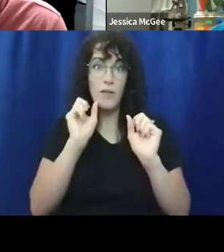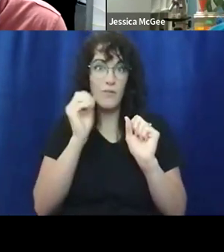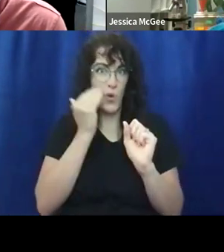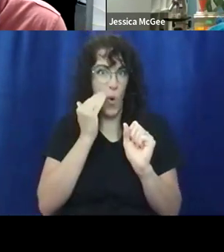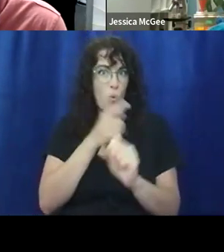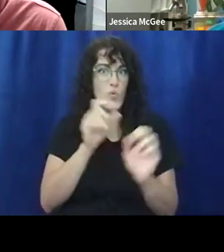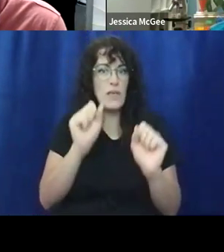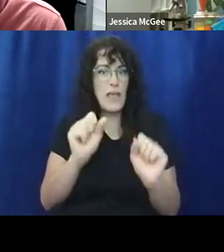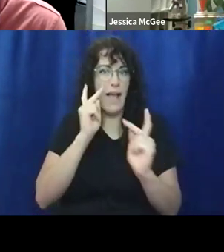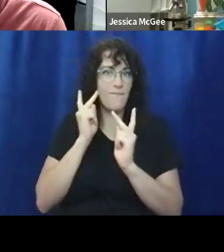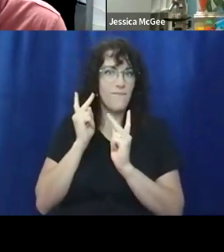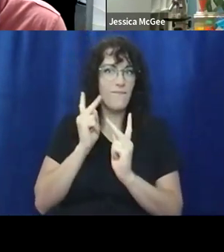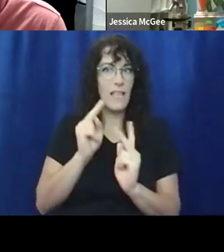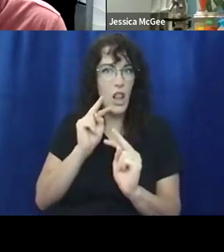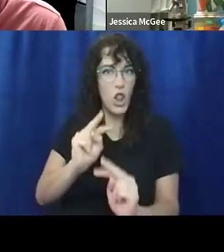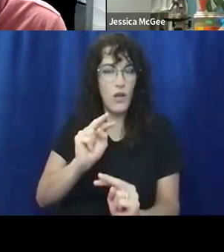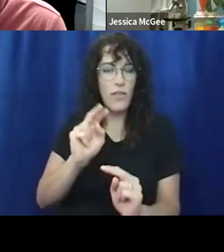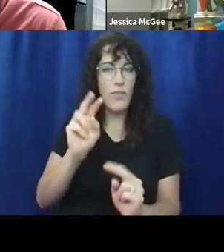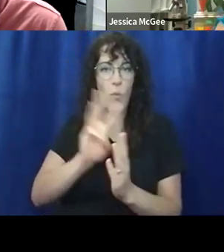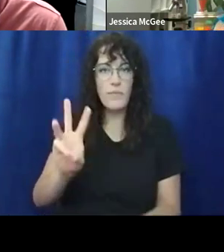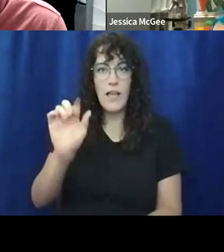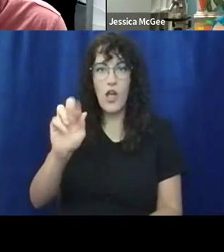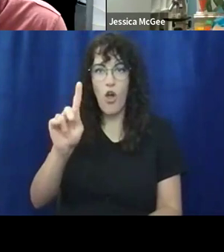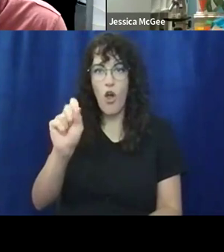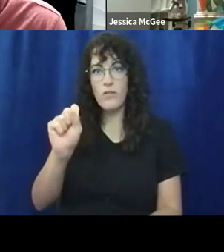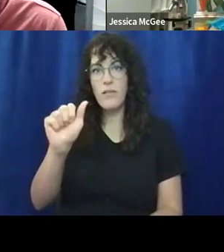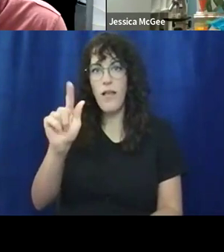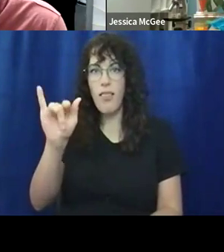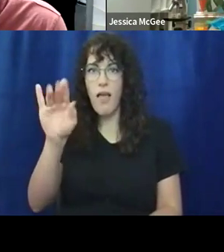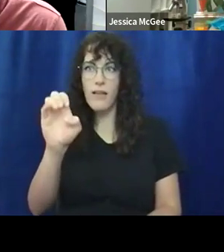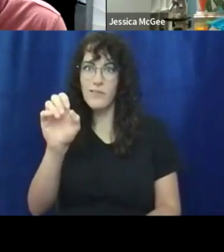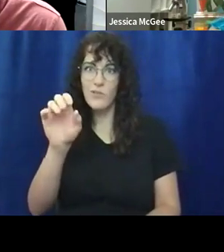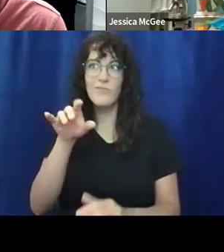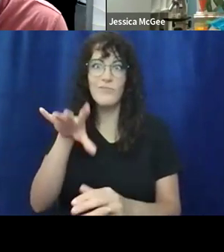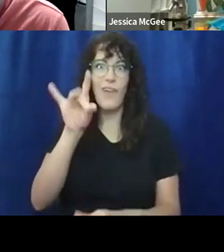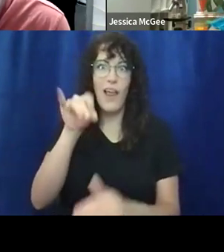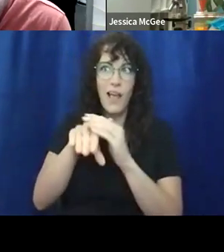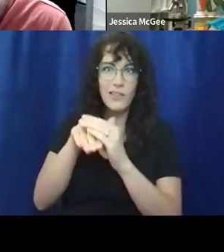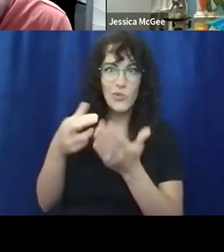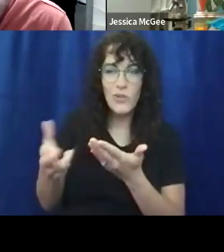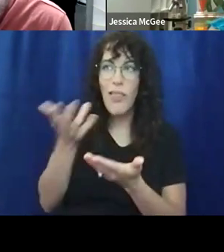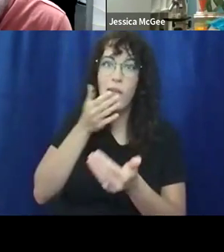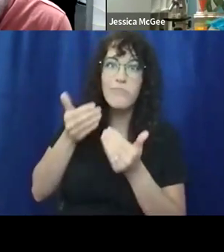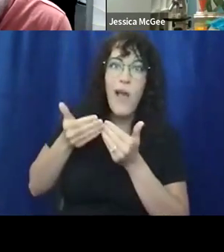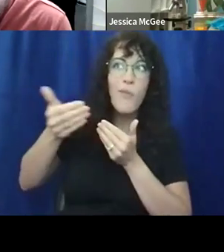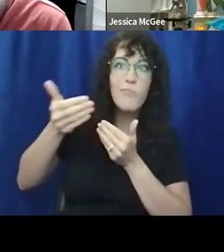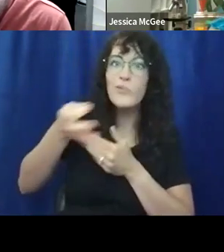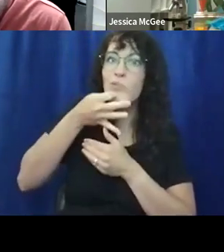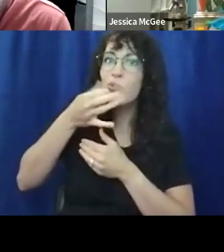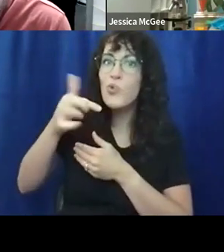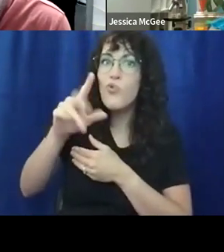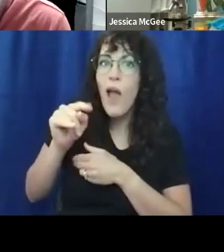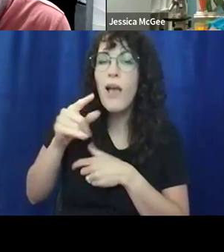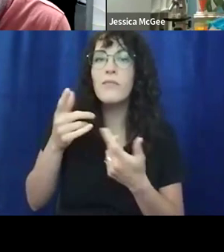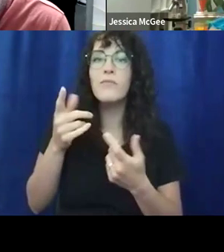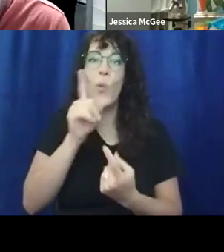our website at Arts Alliance to get access to some of those resources like upcoming grants, like one-on-one support